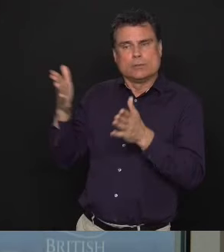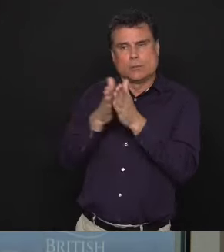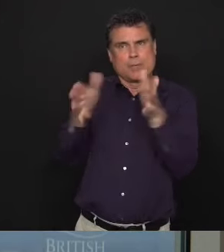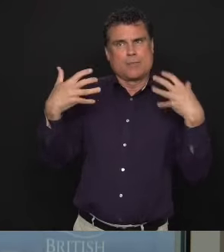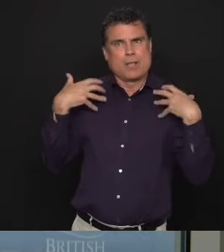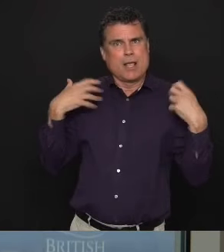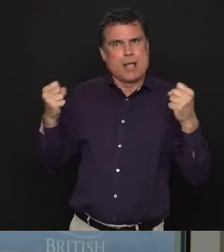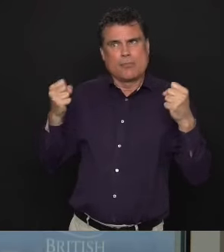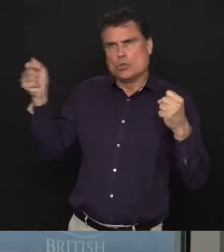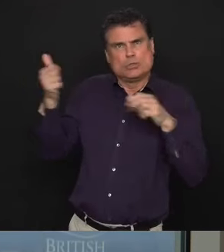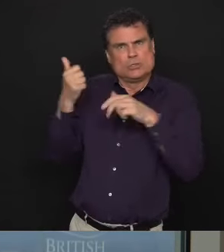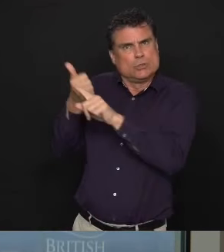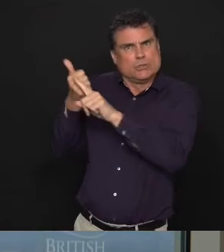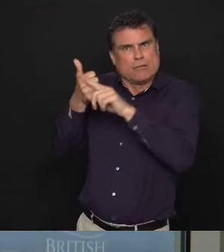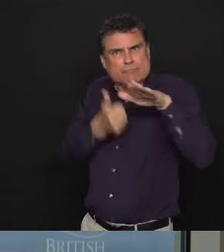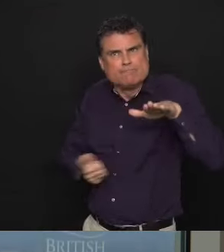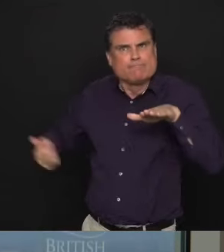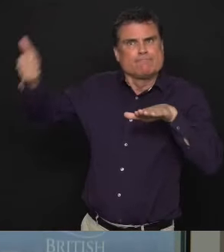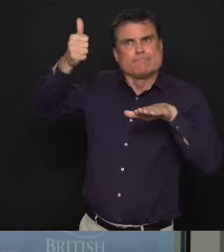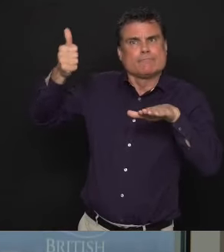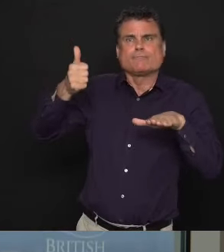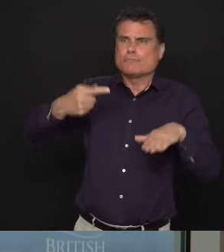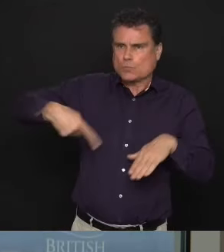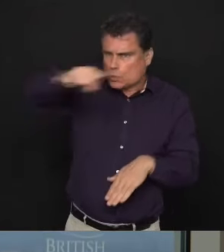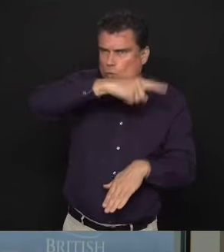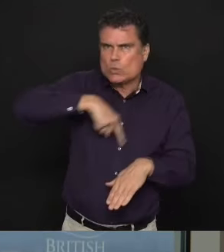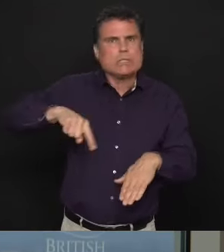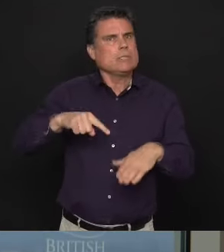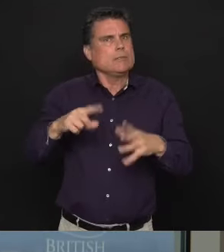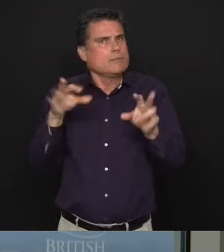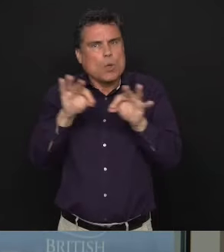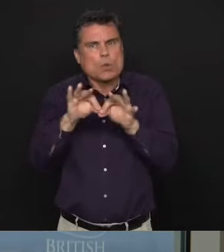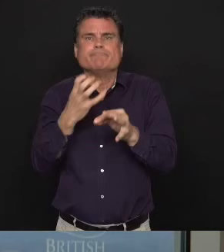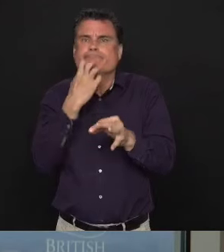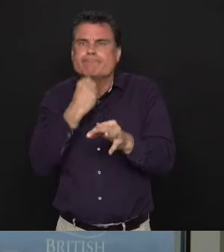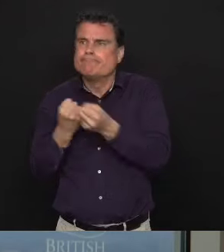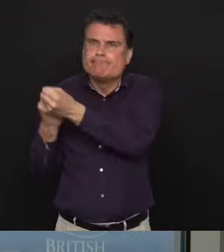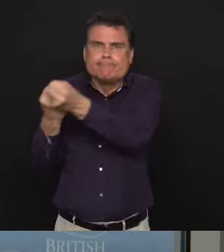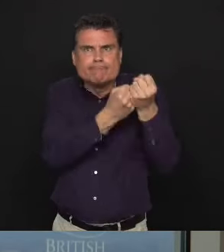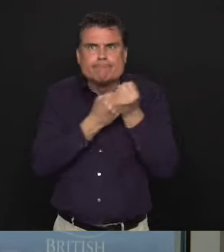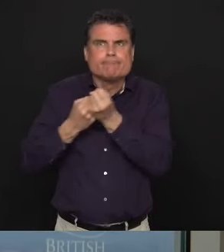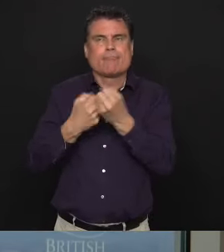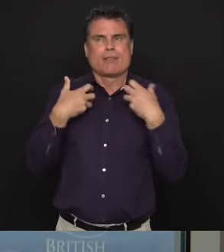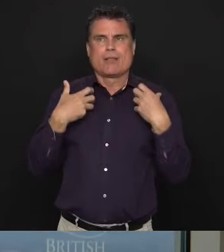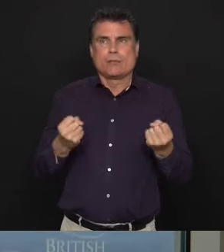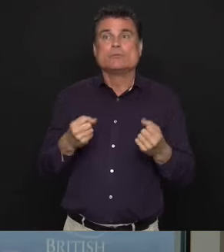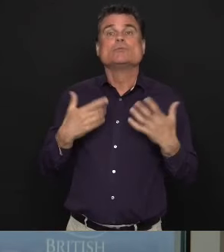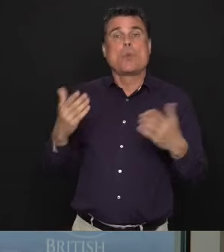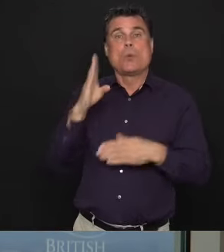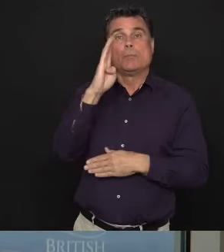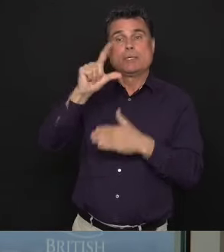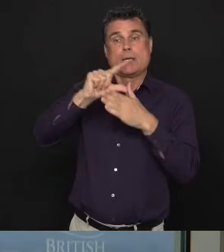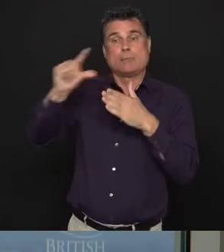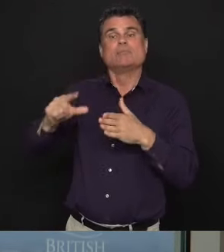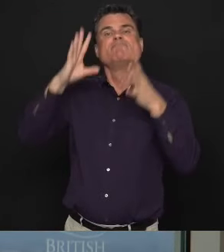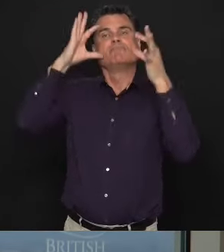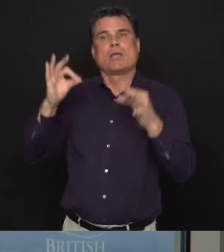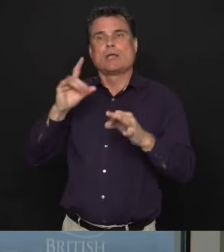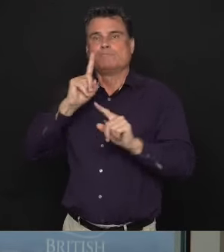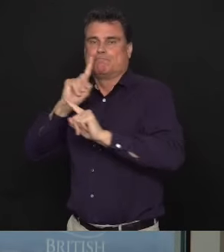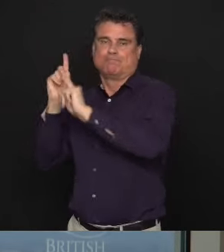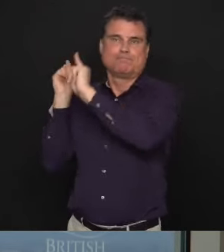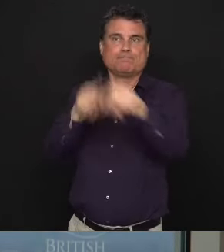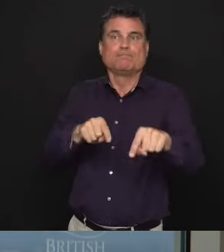That's why, effective immediately, the province is enabling police to issue $2,000 violation tickets